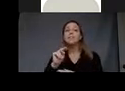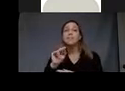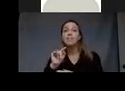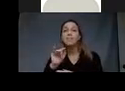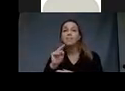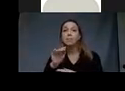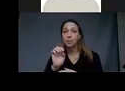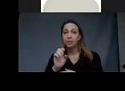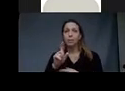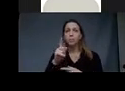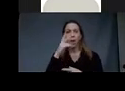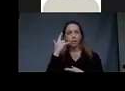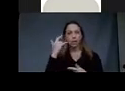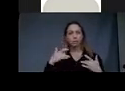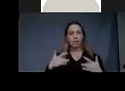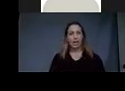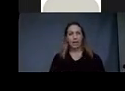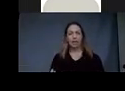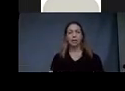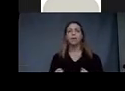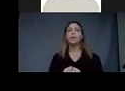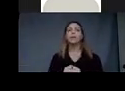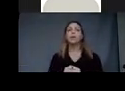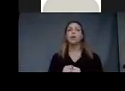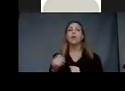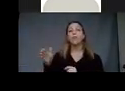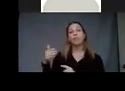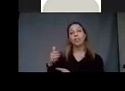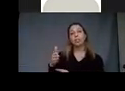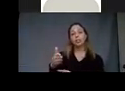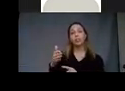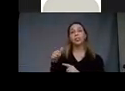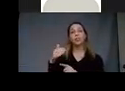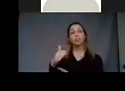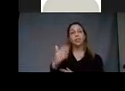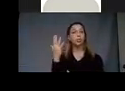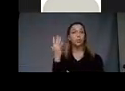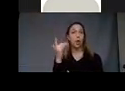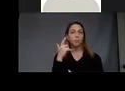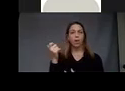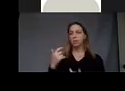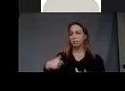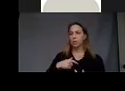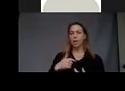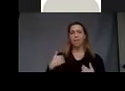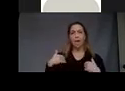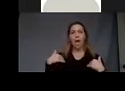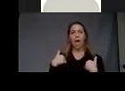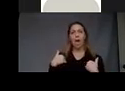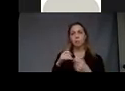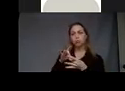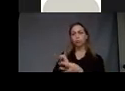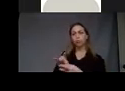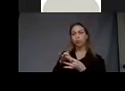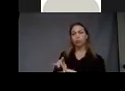the fish, I think, speak to our animal nature, our primitive nature, and